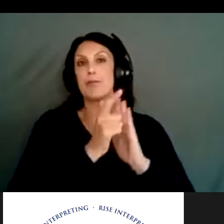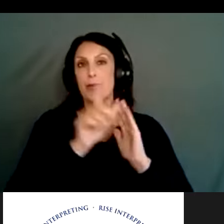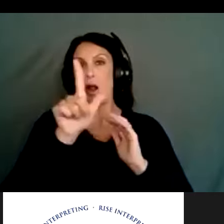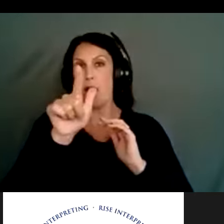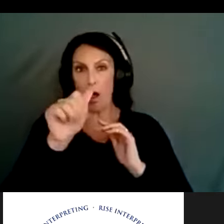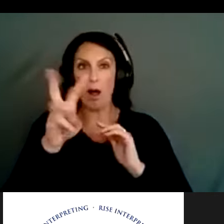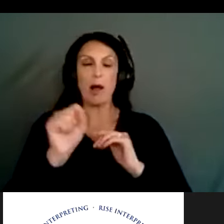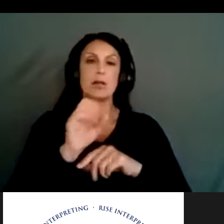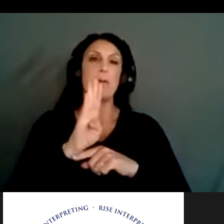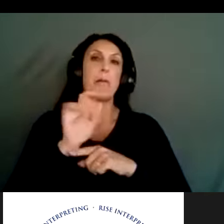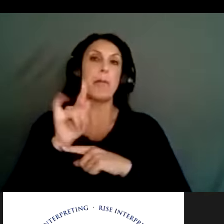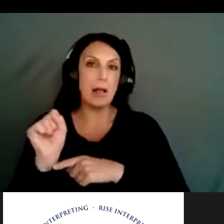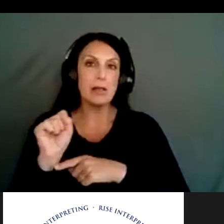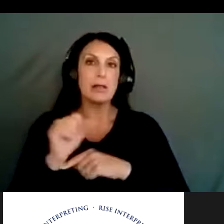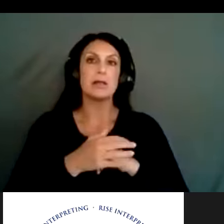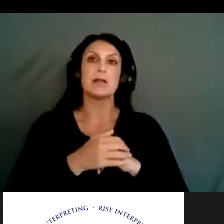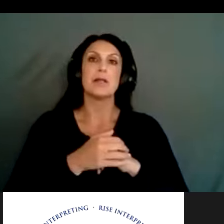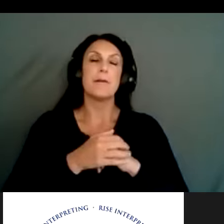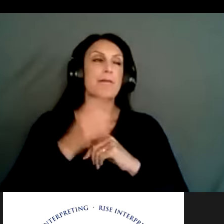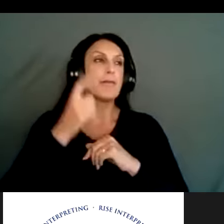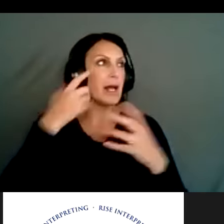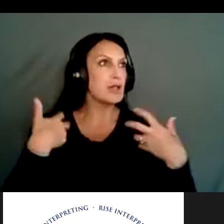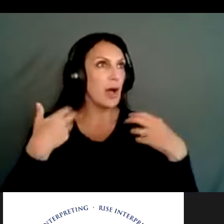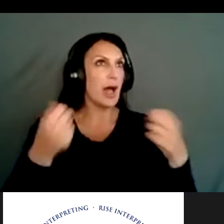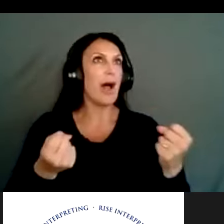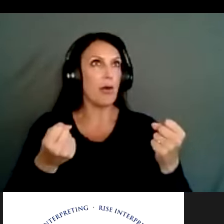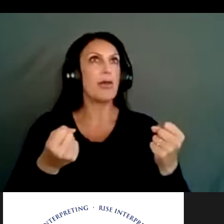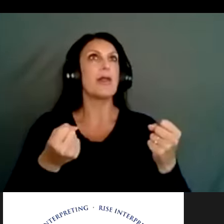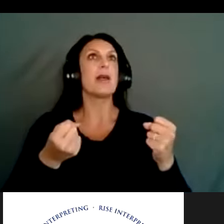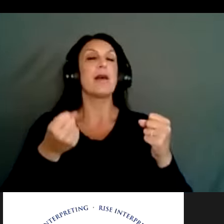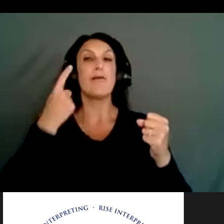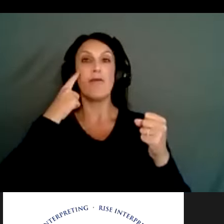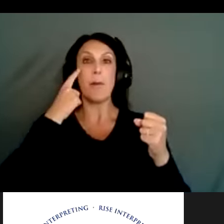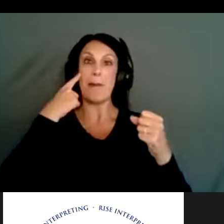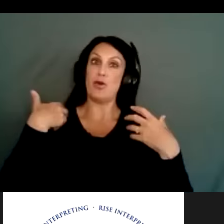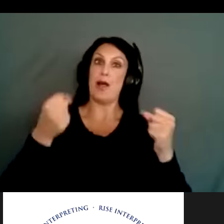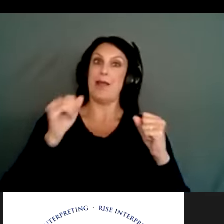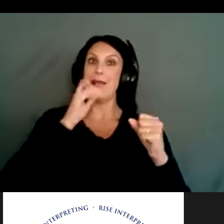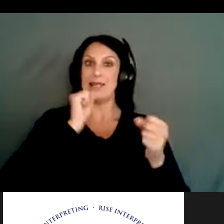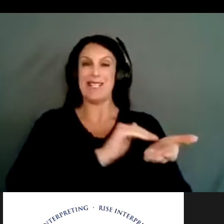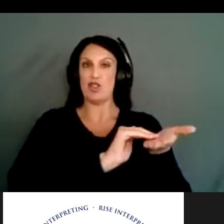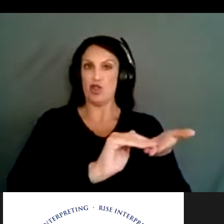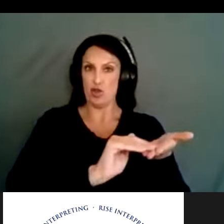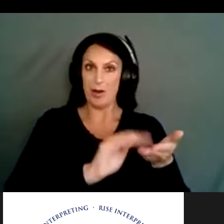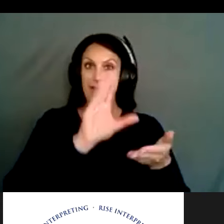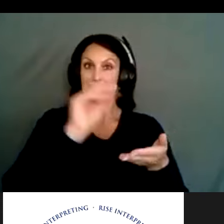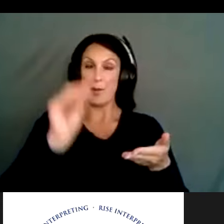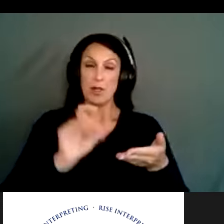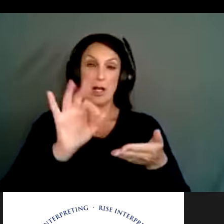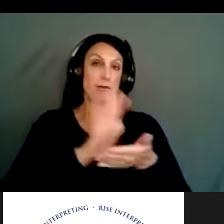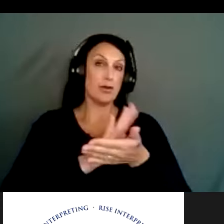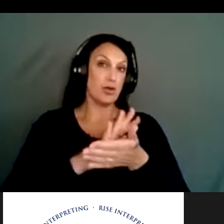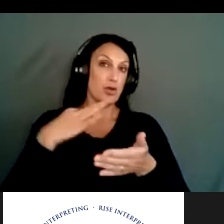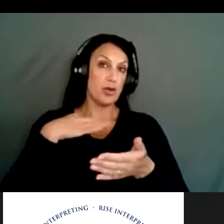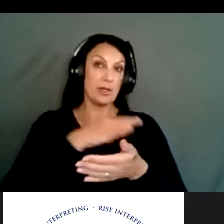absences due to mental is considered excuse, um, that 50% of school staff go